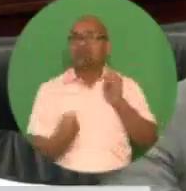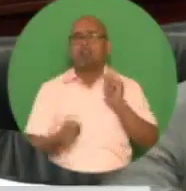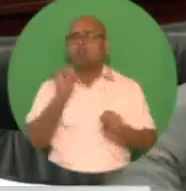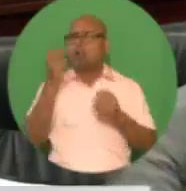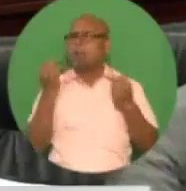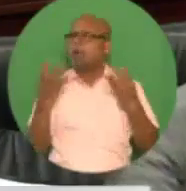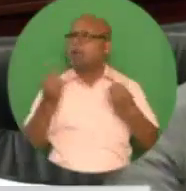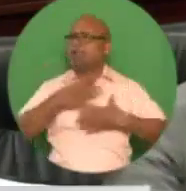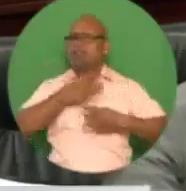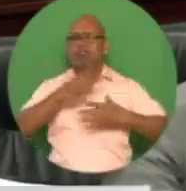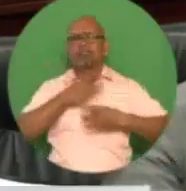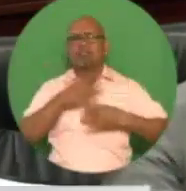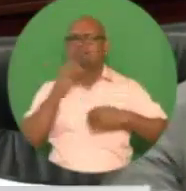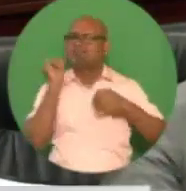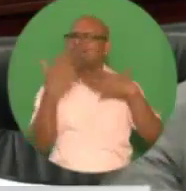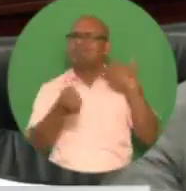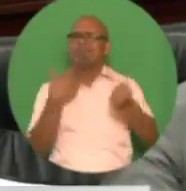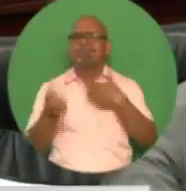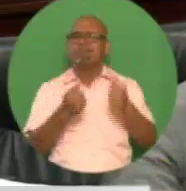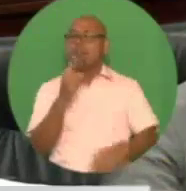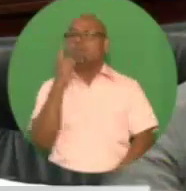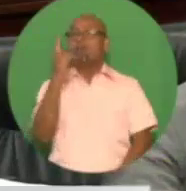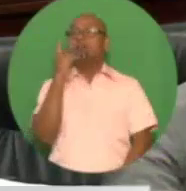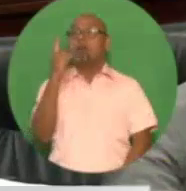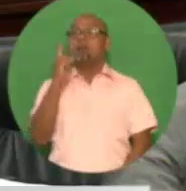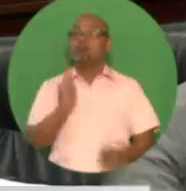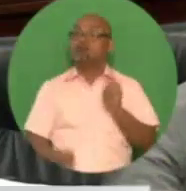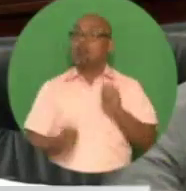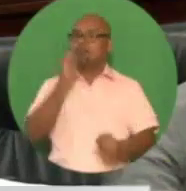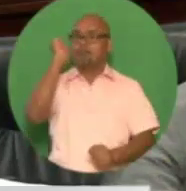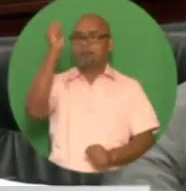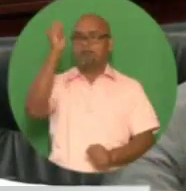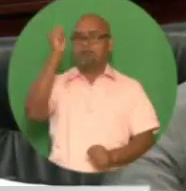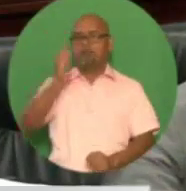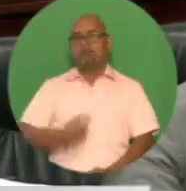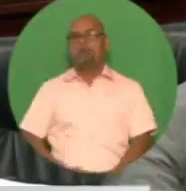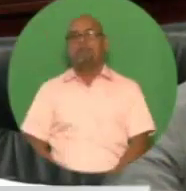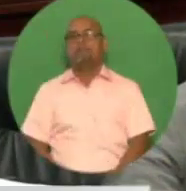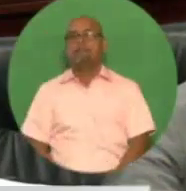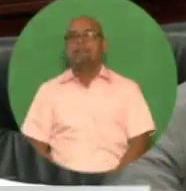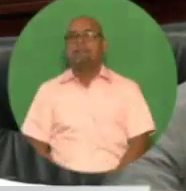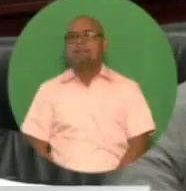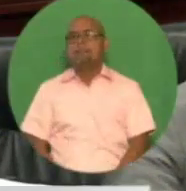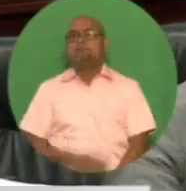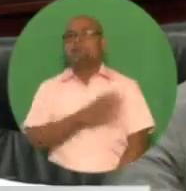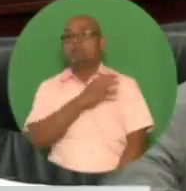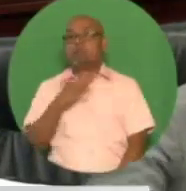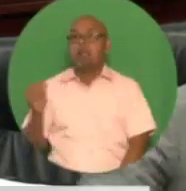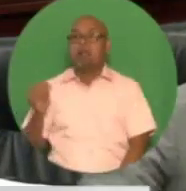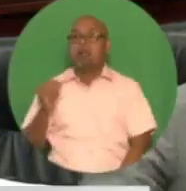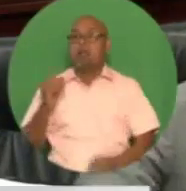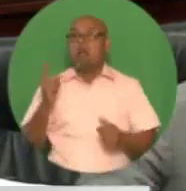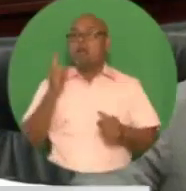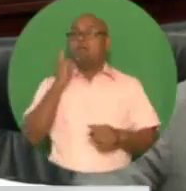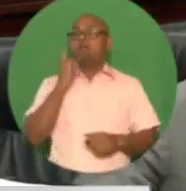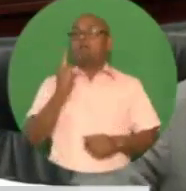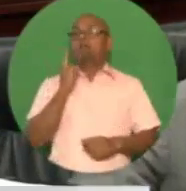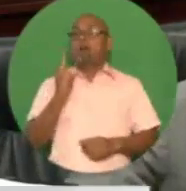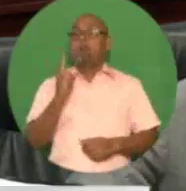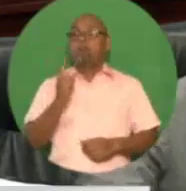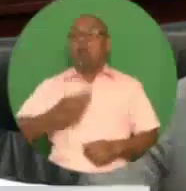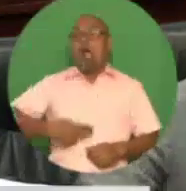It was the first of its kind in Trinidad and Tobago, and the highest amount of resources ever mobilized through a public offering.